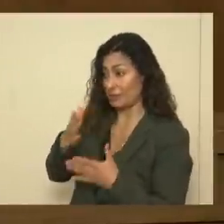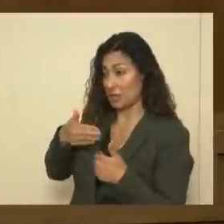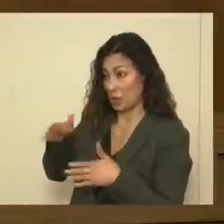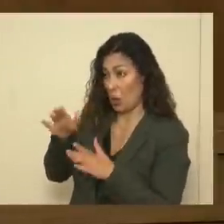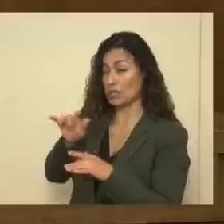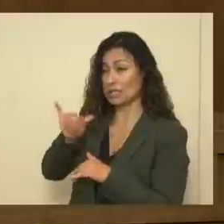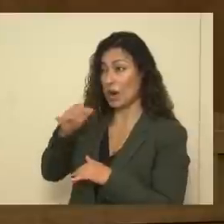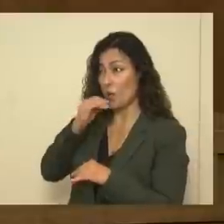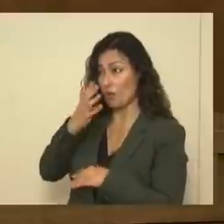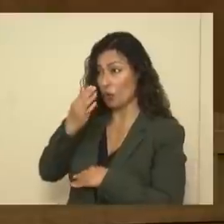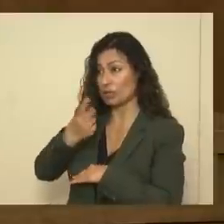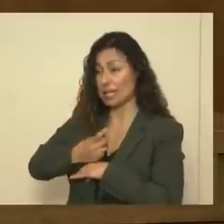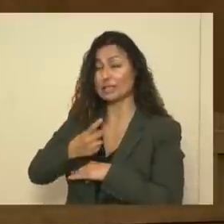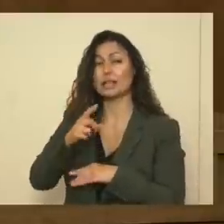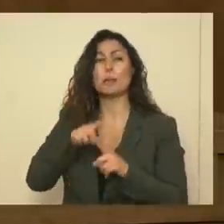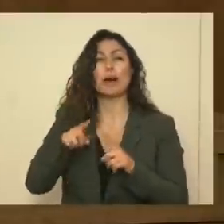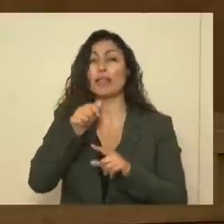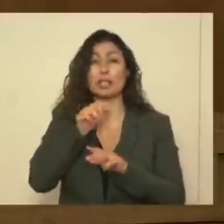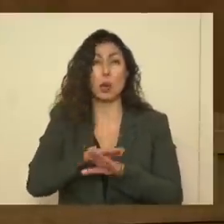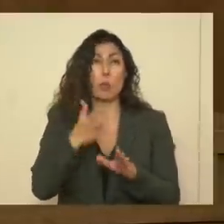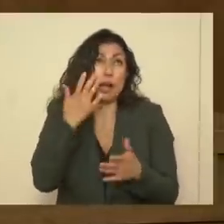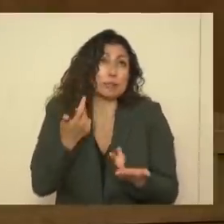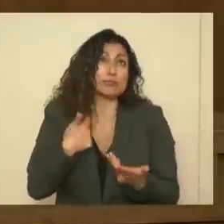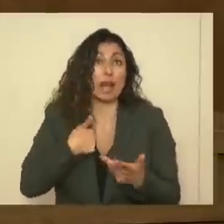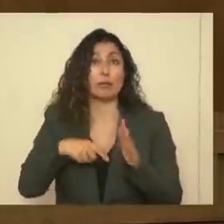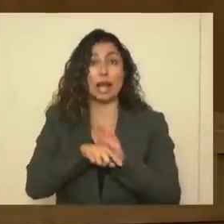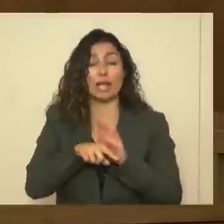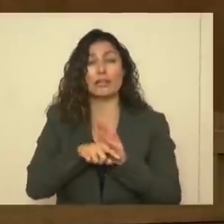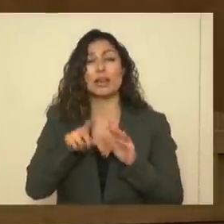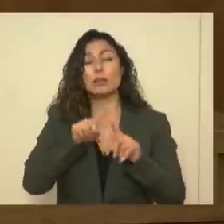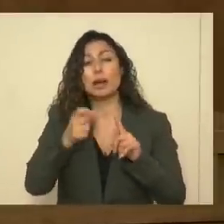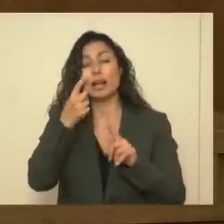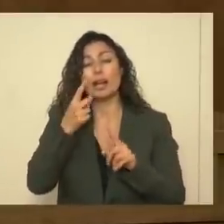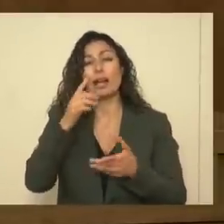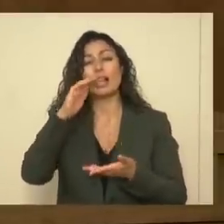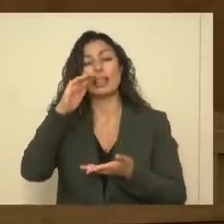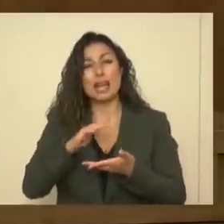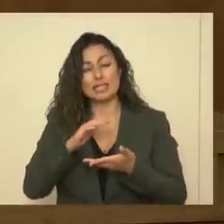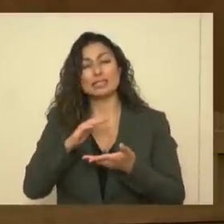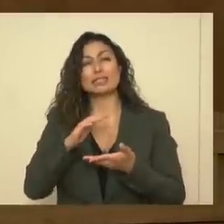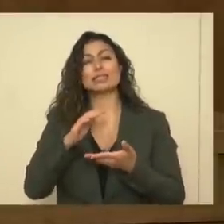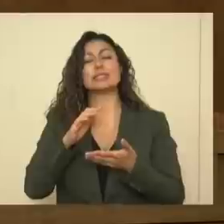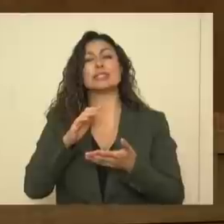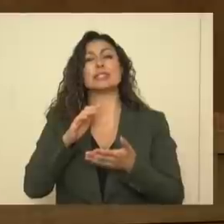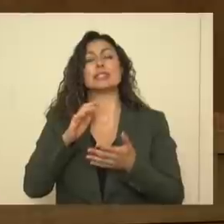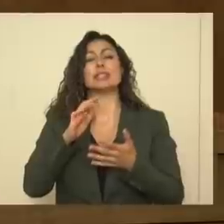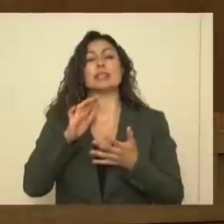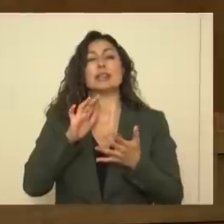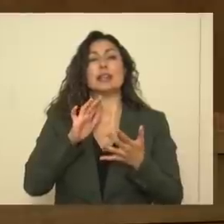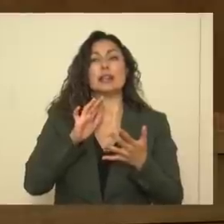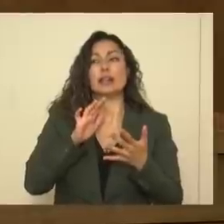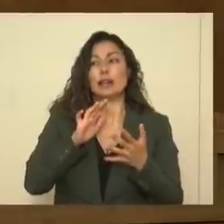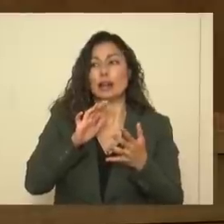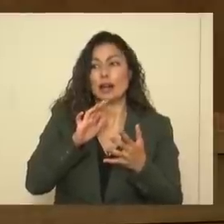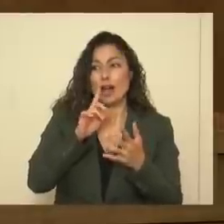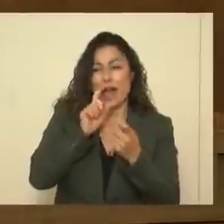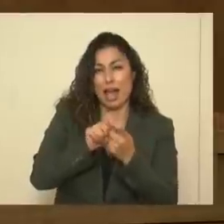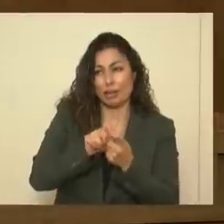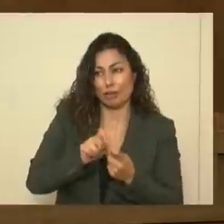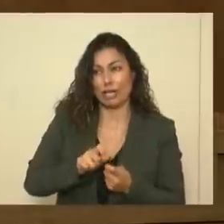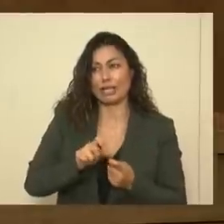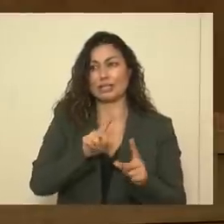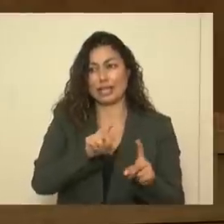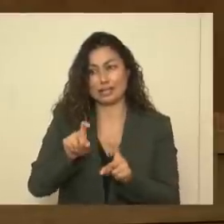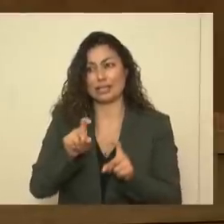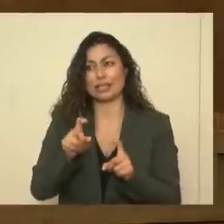Less adequate laboratory tests can actually increase spread. And so it kind of almost defeats the purpose of contact tracing.